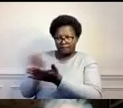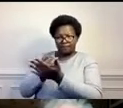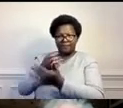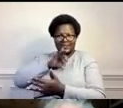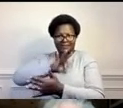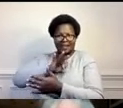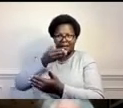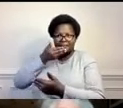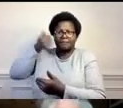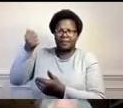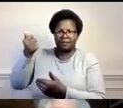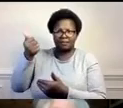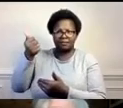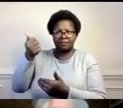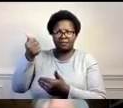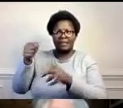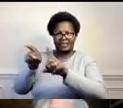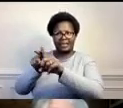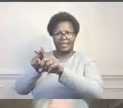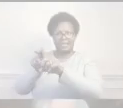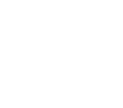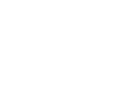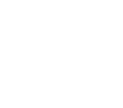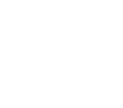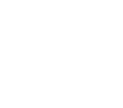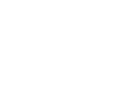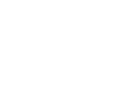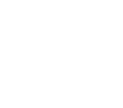and we believe that time is very close